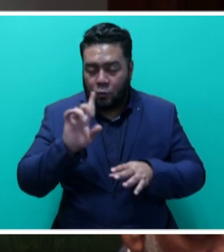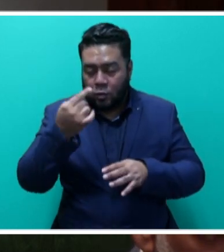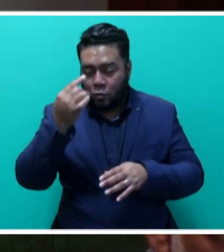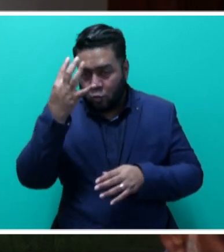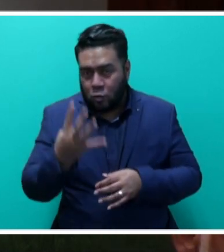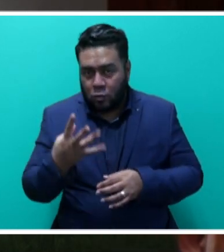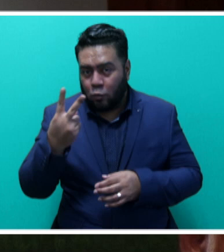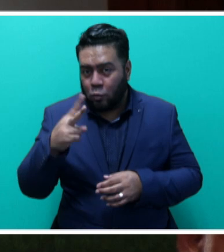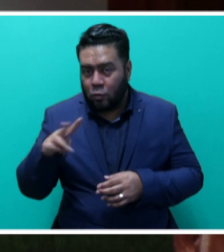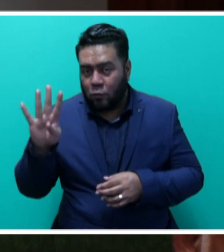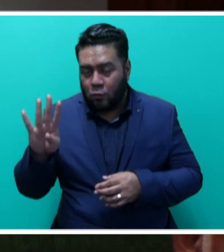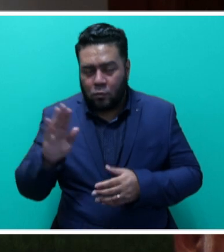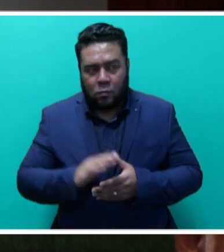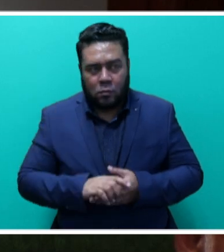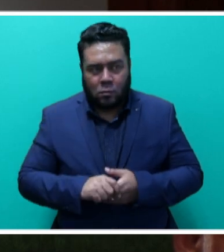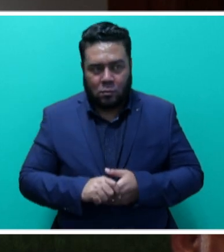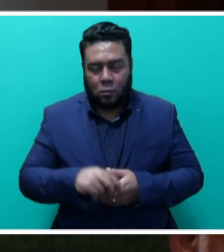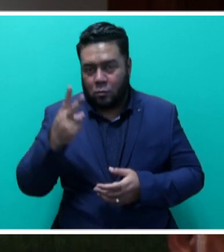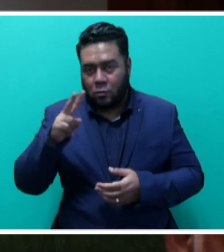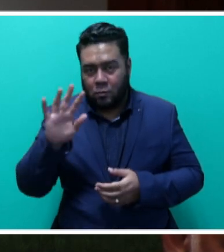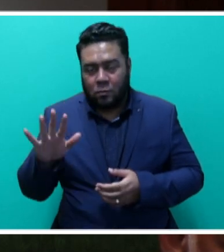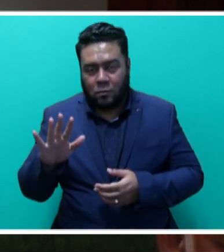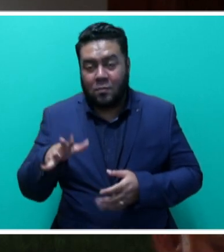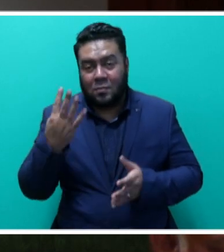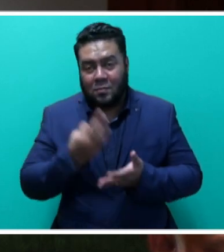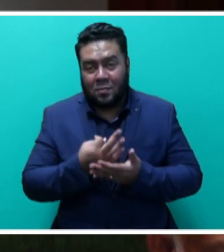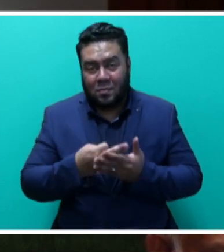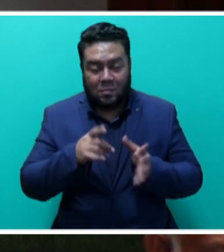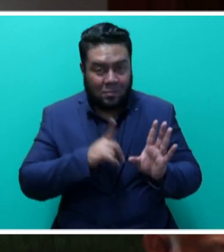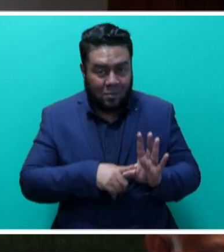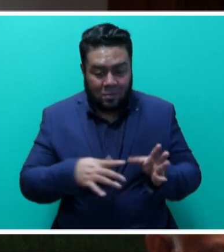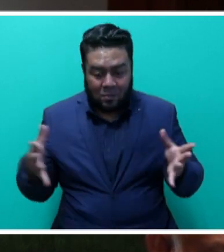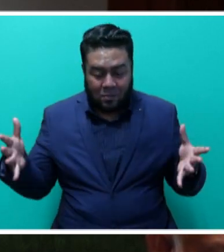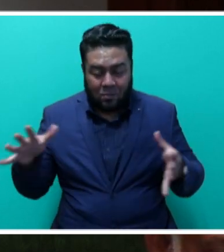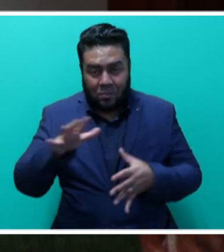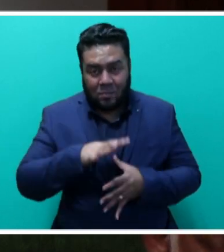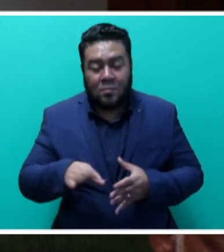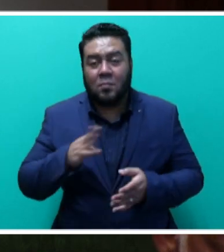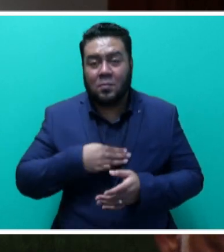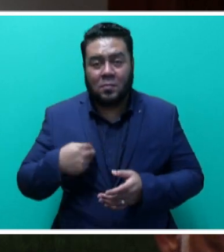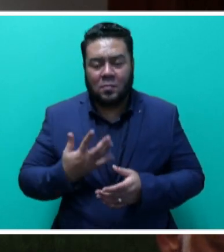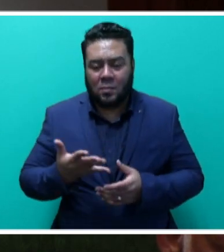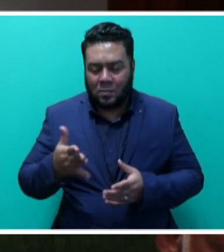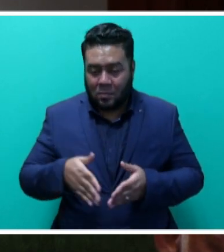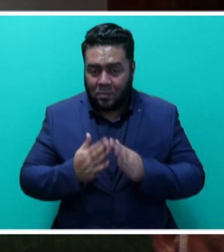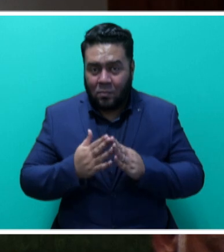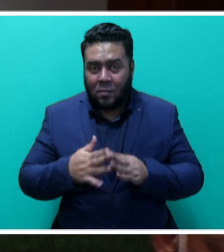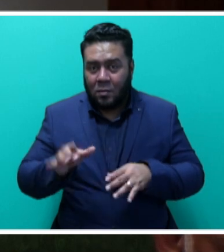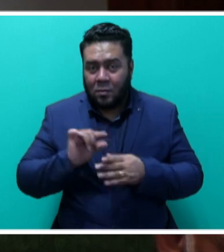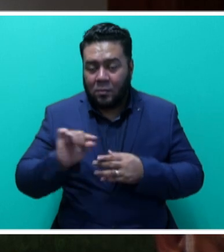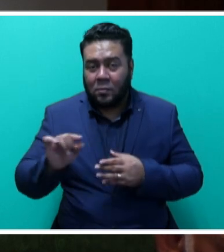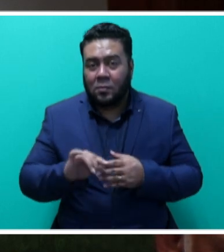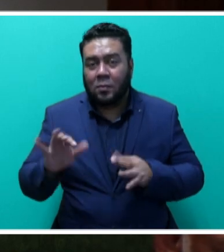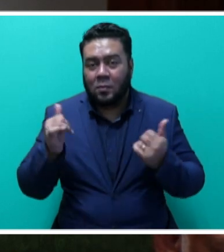2024-2025 financial year, the Ministry is set to sign a grant agreement with